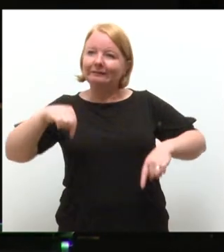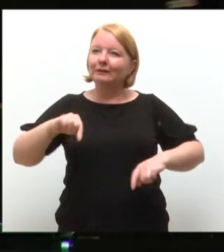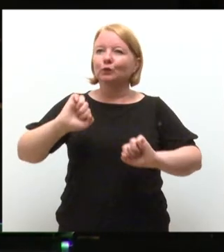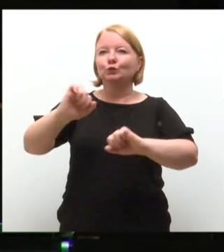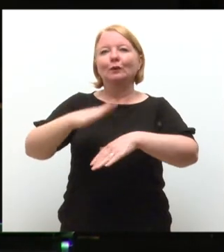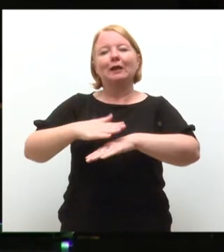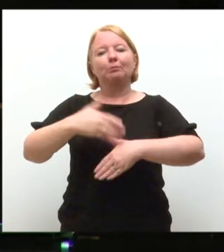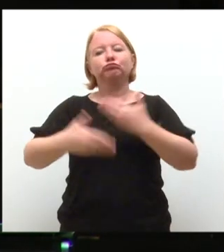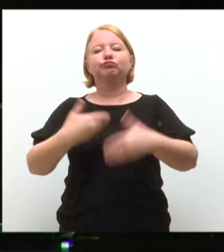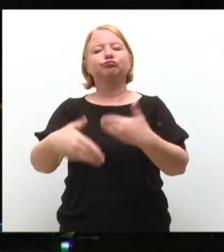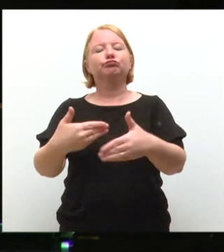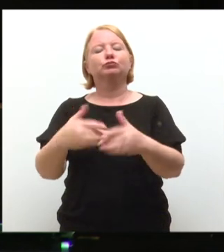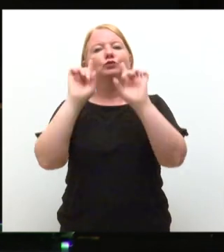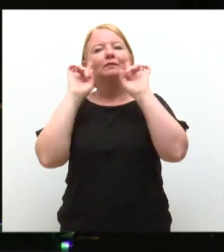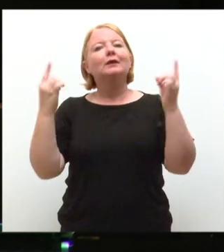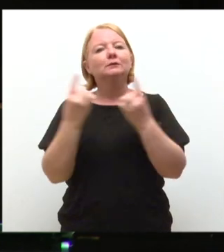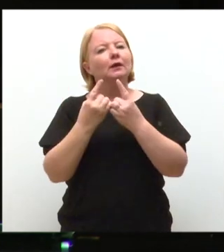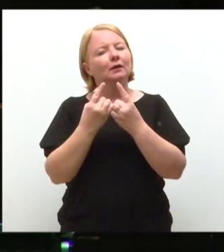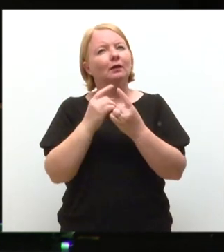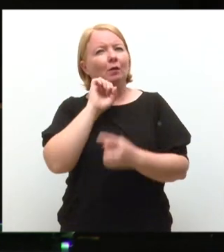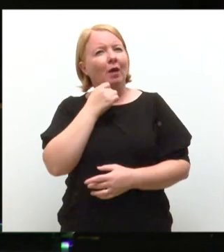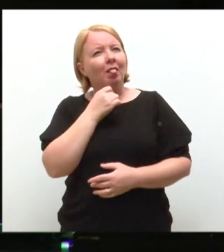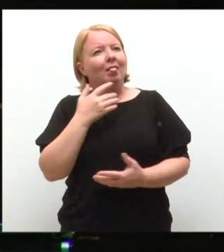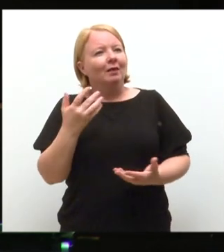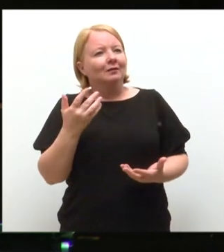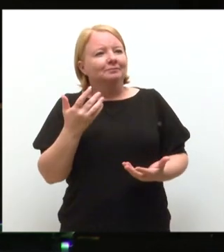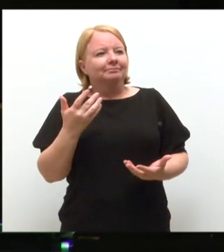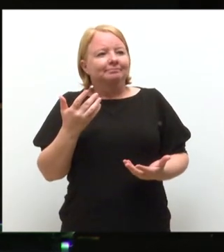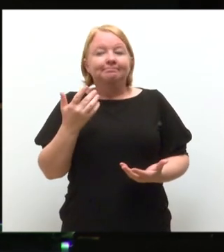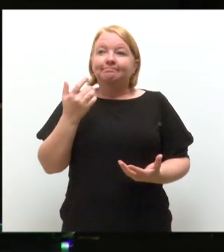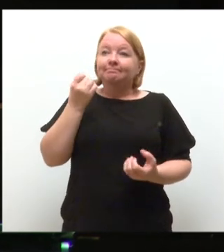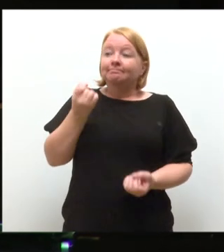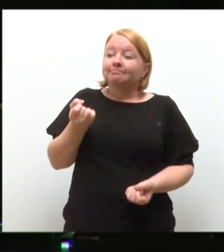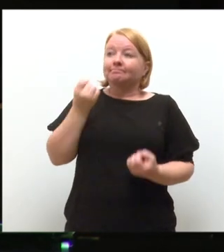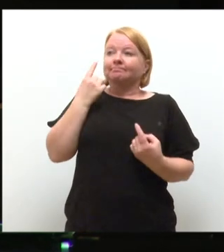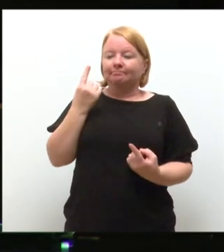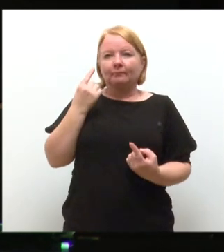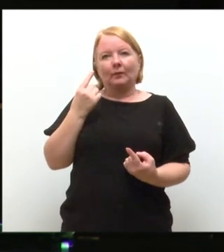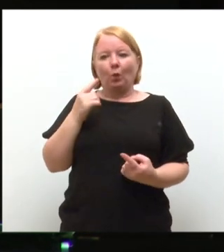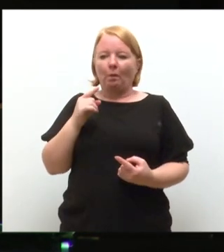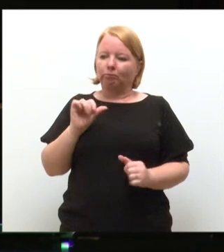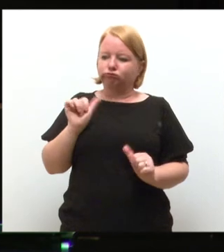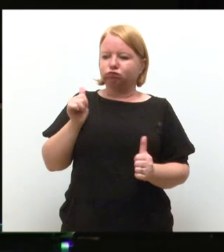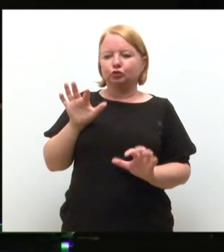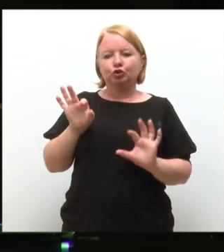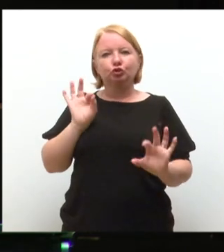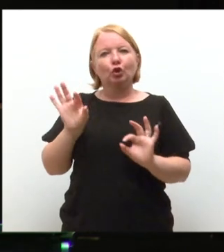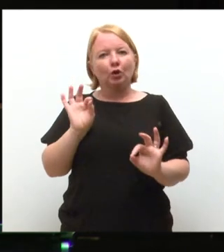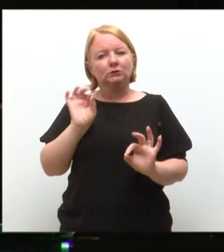time here at the university, you will come to understand what a great choice you've made and feel the benefits